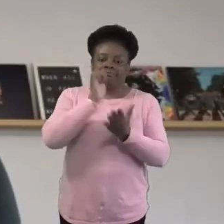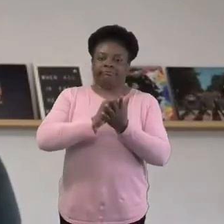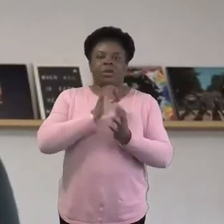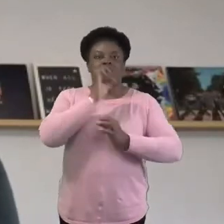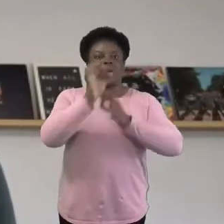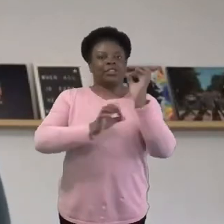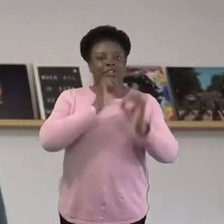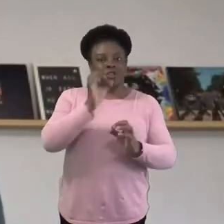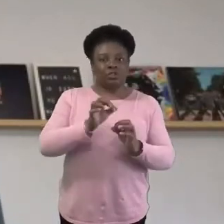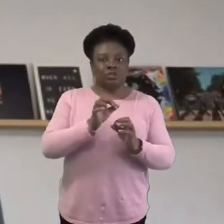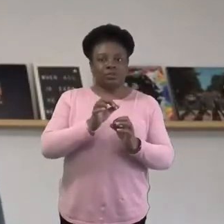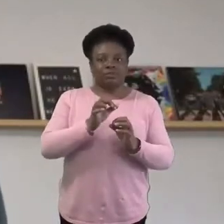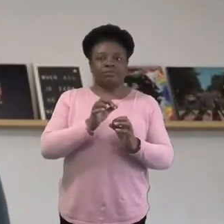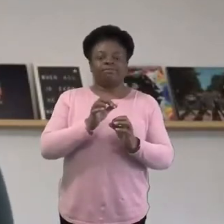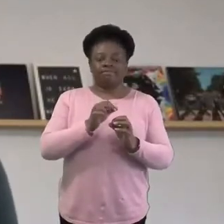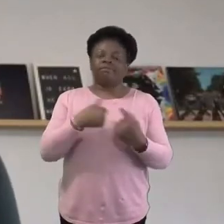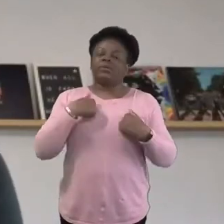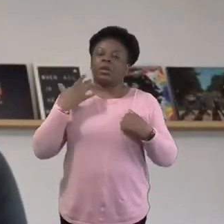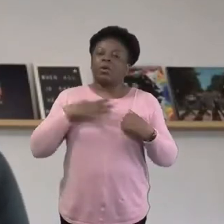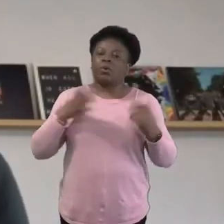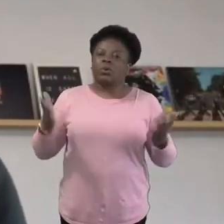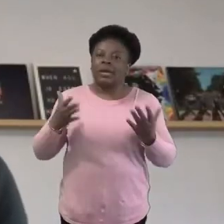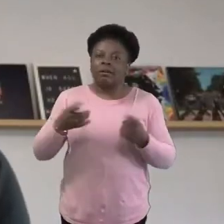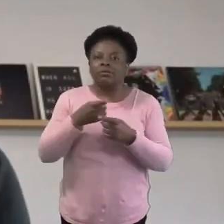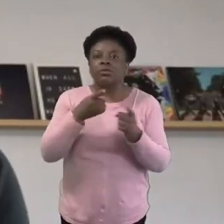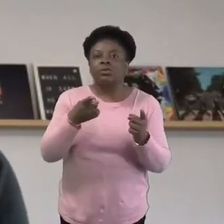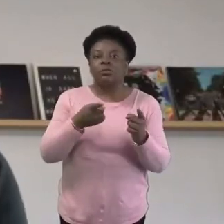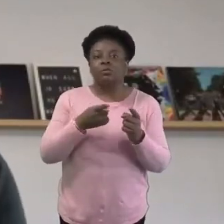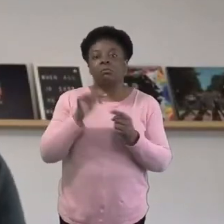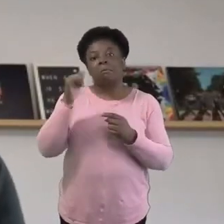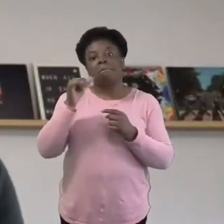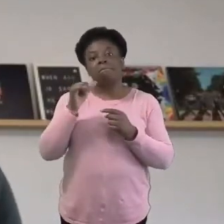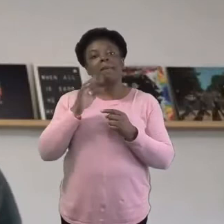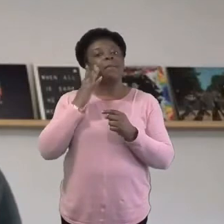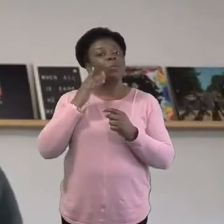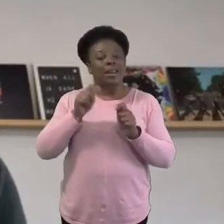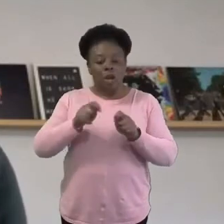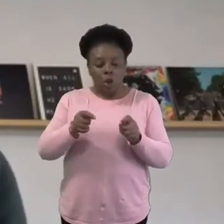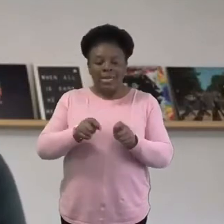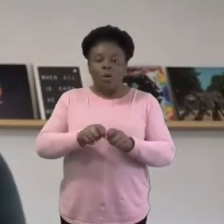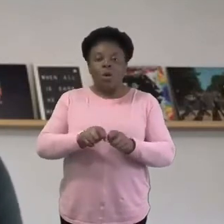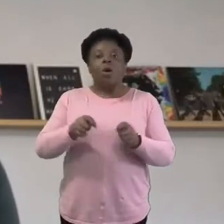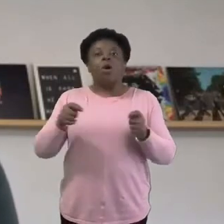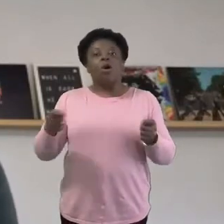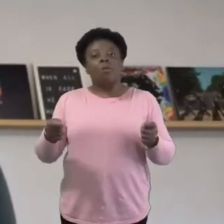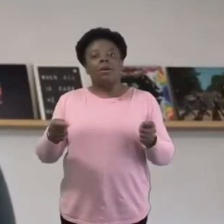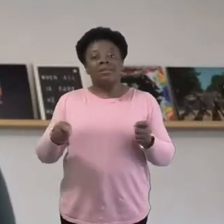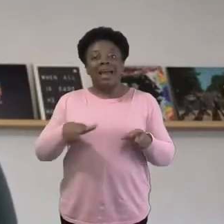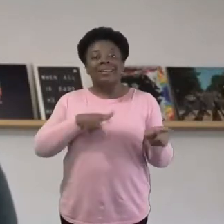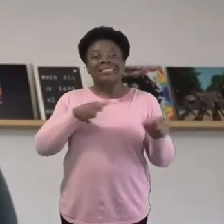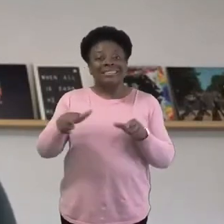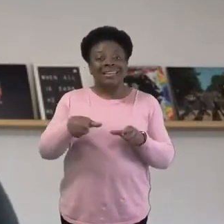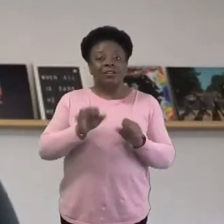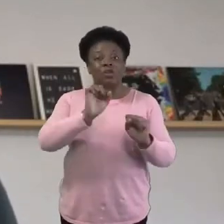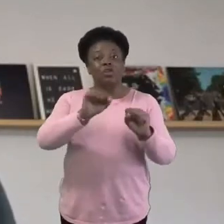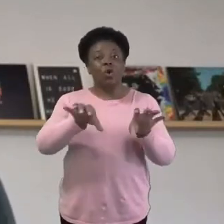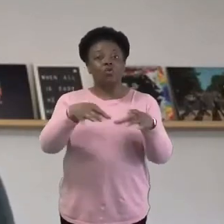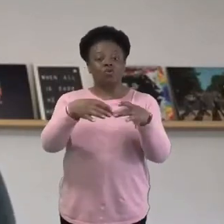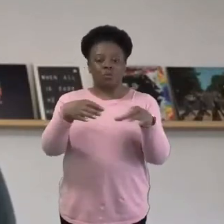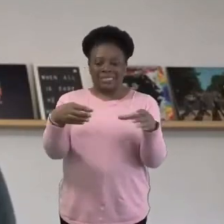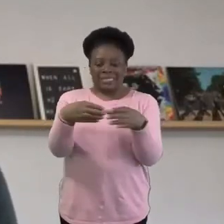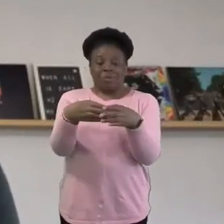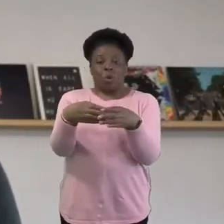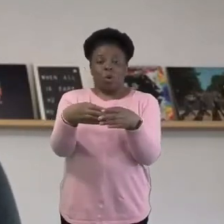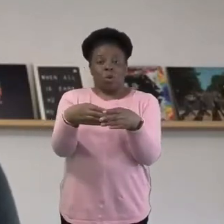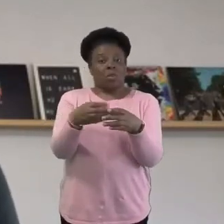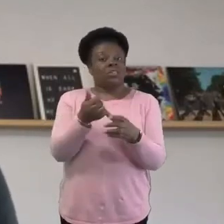for you, if there's smaller numbers post-COVID. I think that just gives you an opportunity to really go deeper with a small group that might not have been